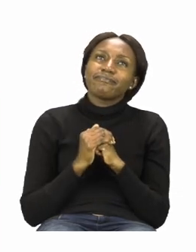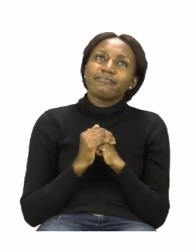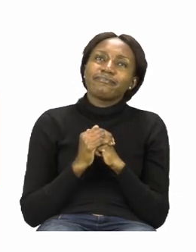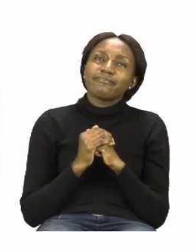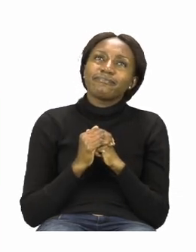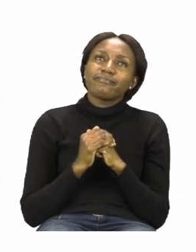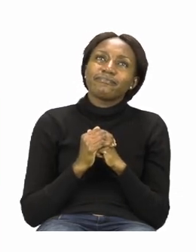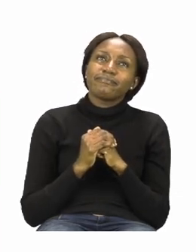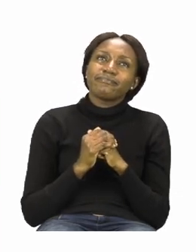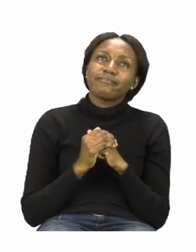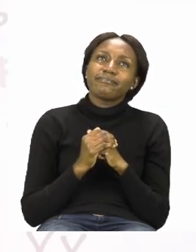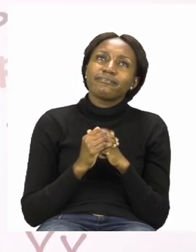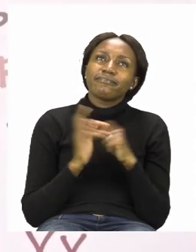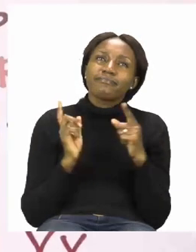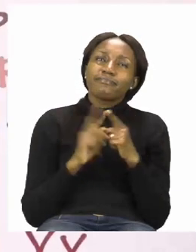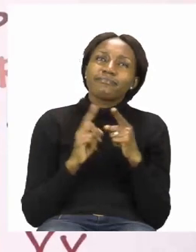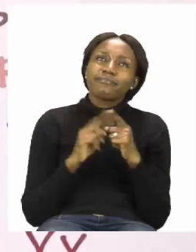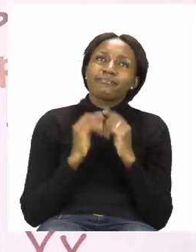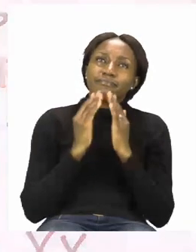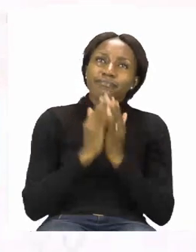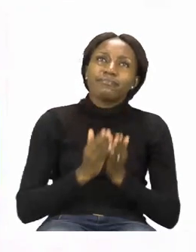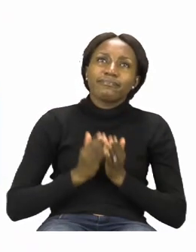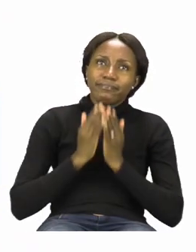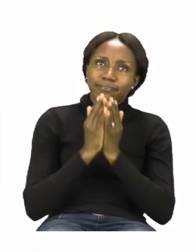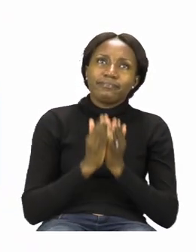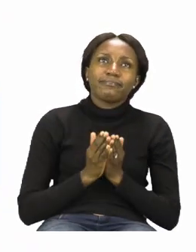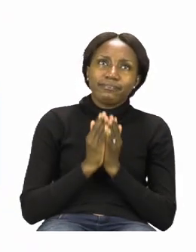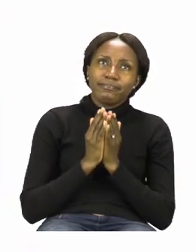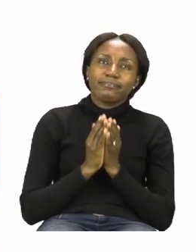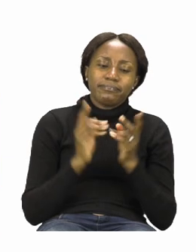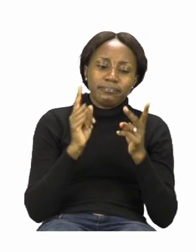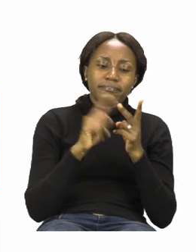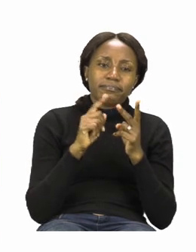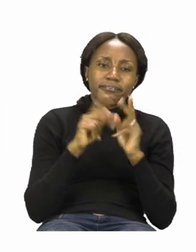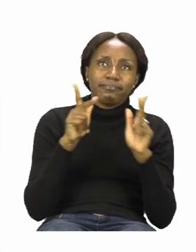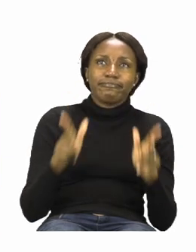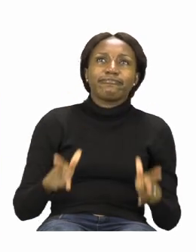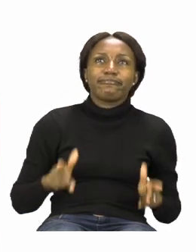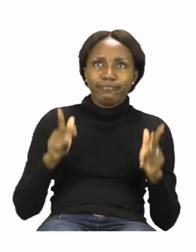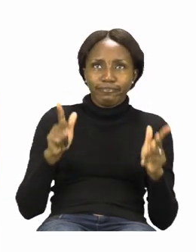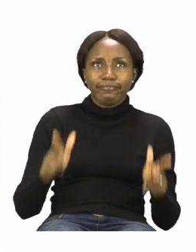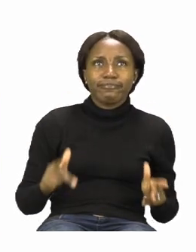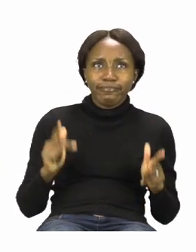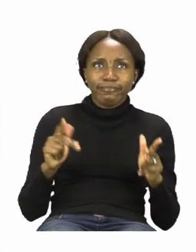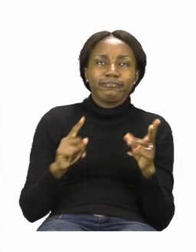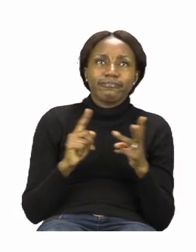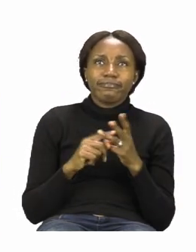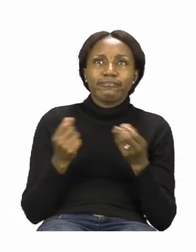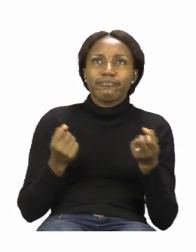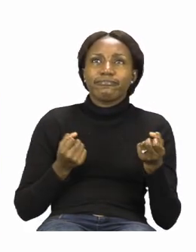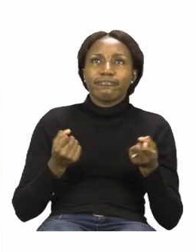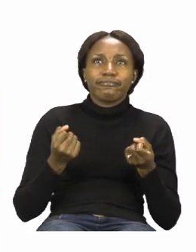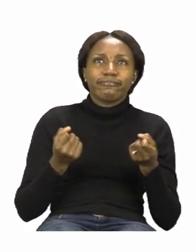We have boat, train, car,